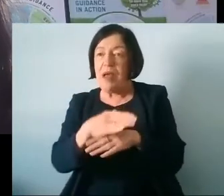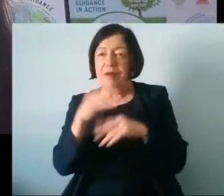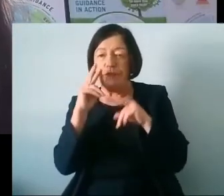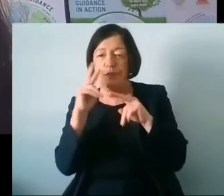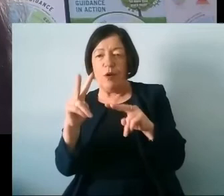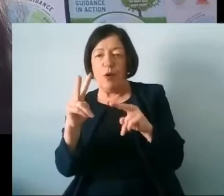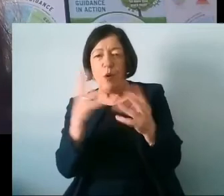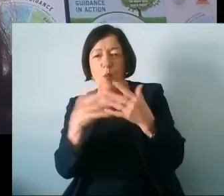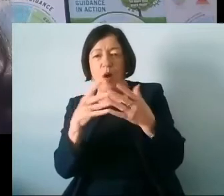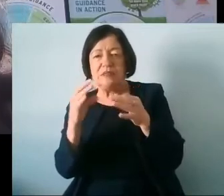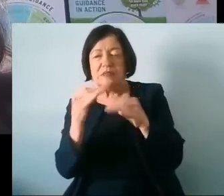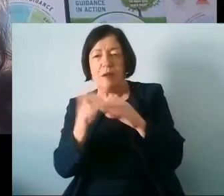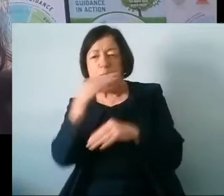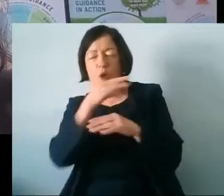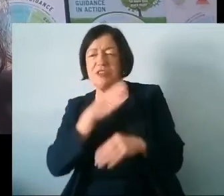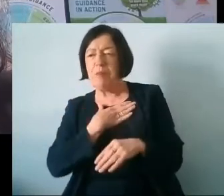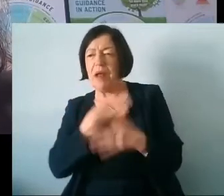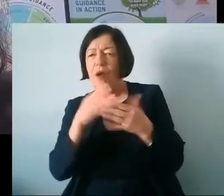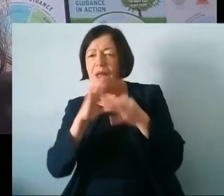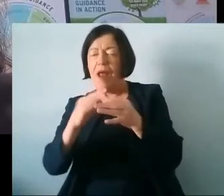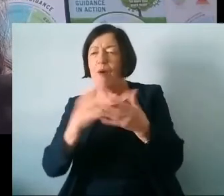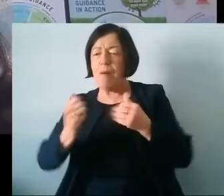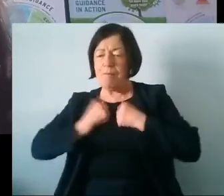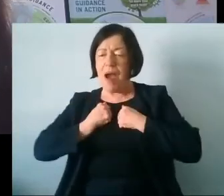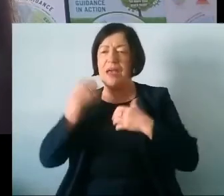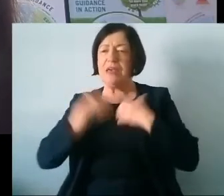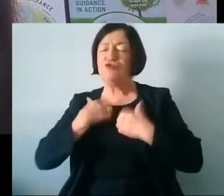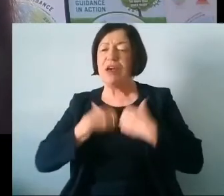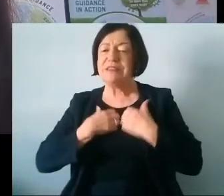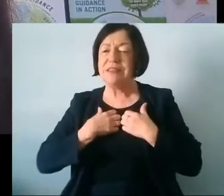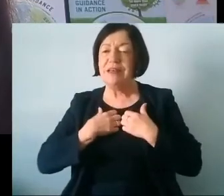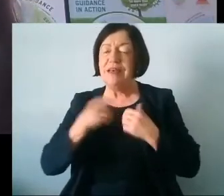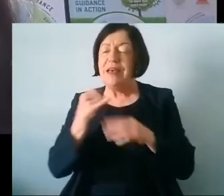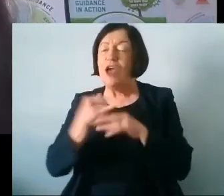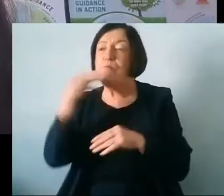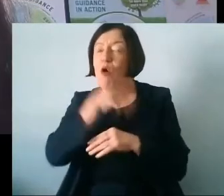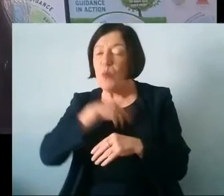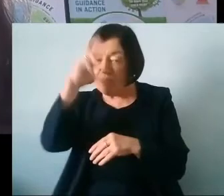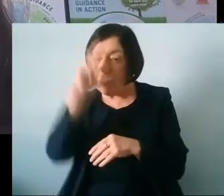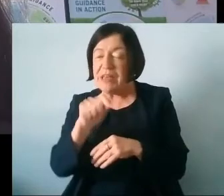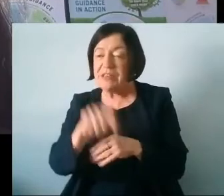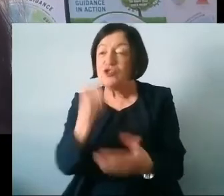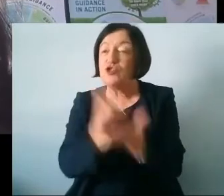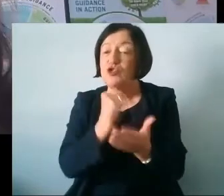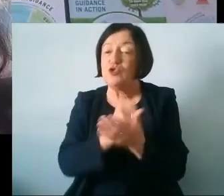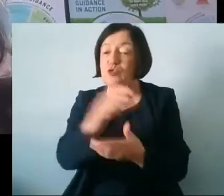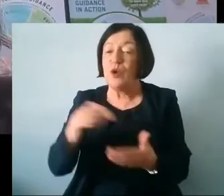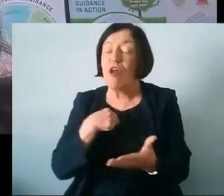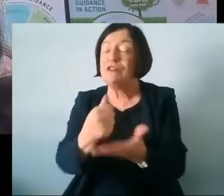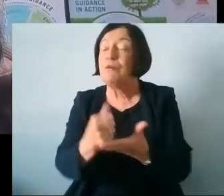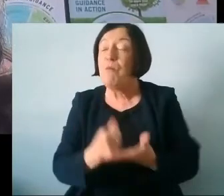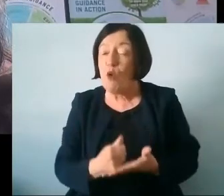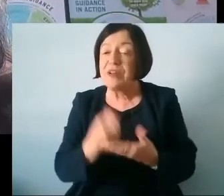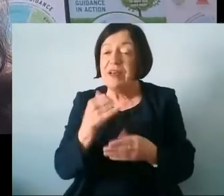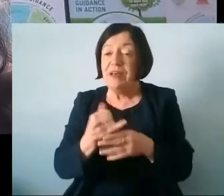well what is relevant to me and what am I interested in because it's crucial that we remember it's the students that we're all supporting in